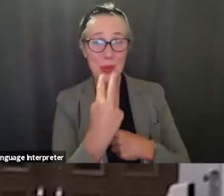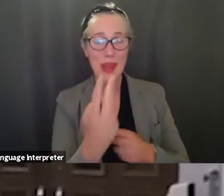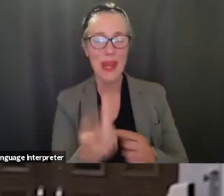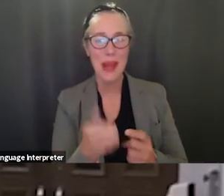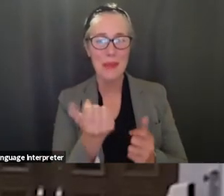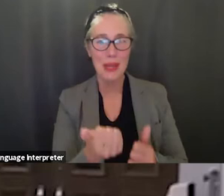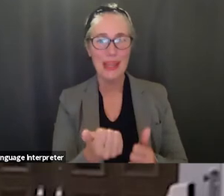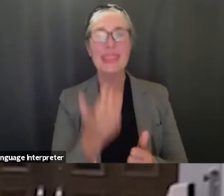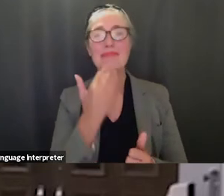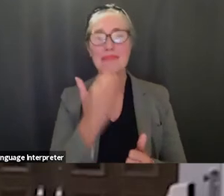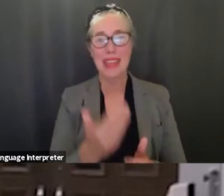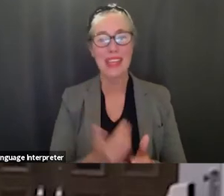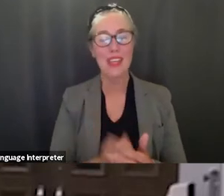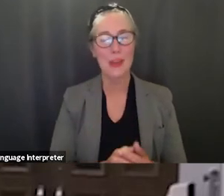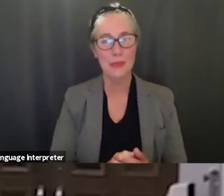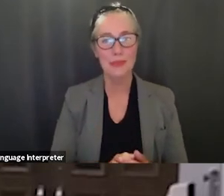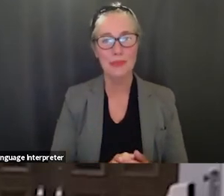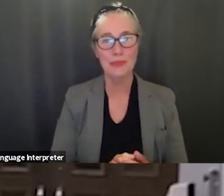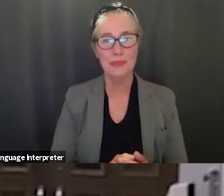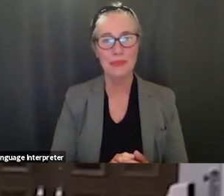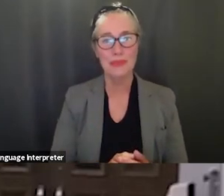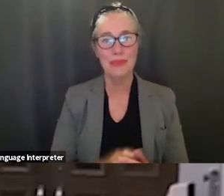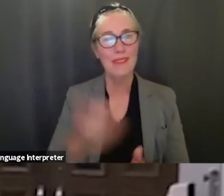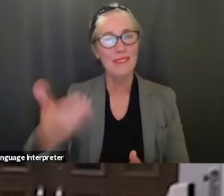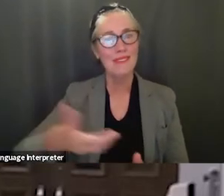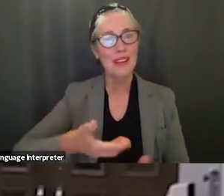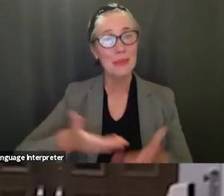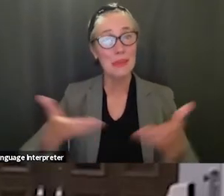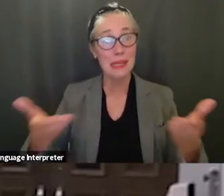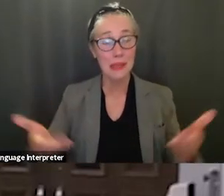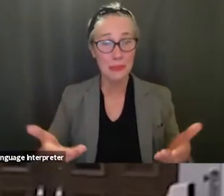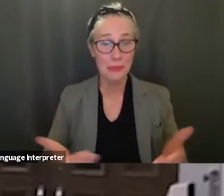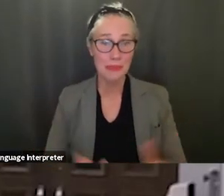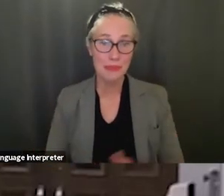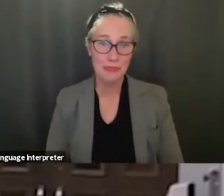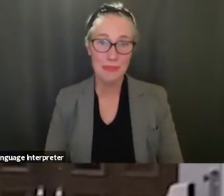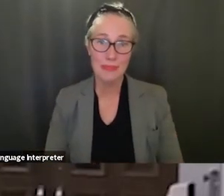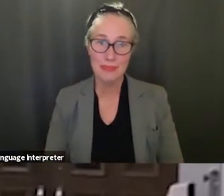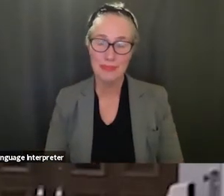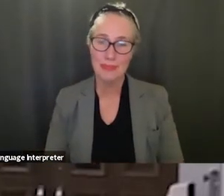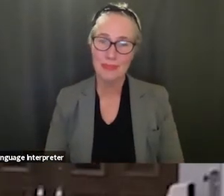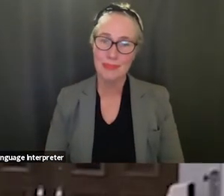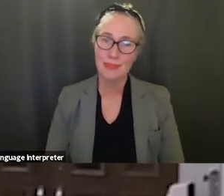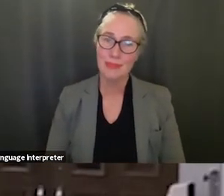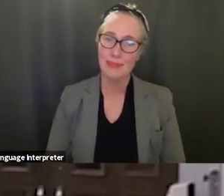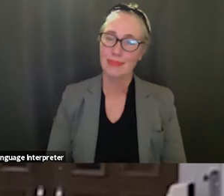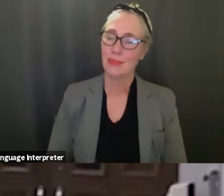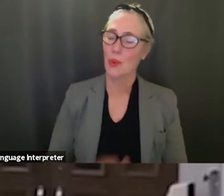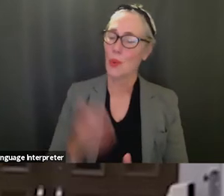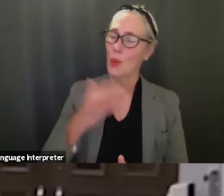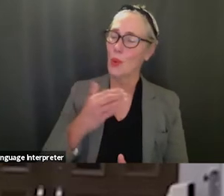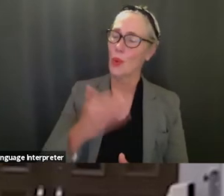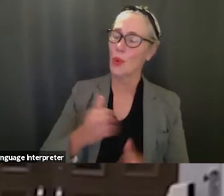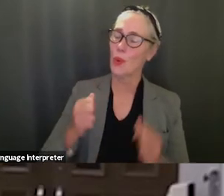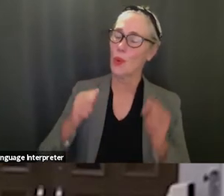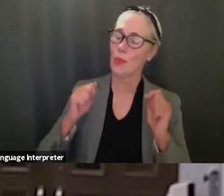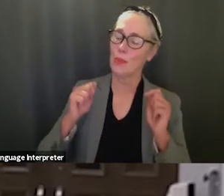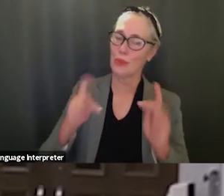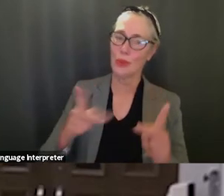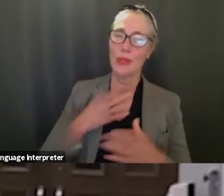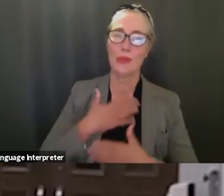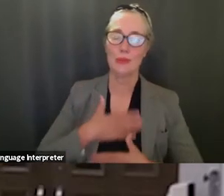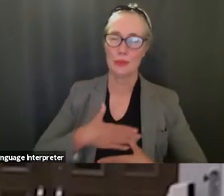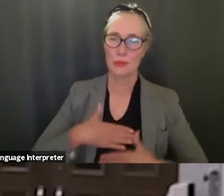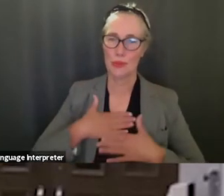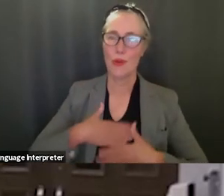thank you very much for uh allowing me to be here it's uh it's been such a an opportunity to um take